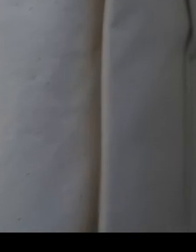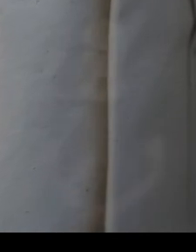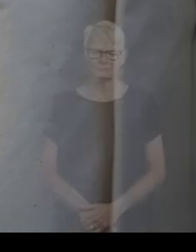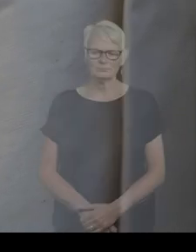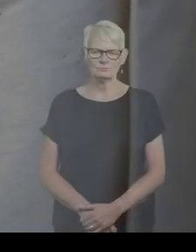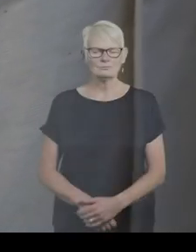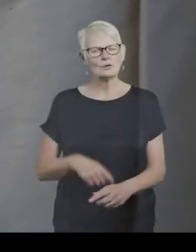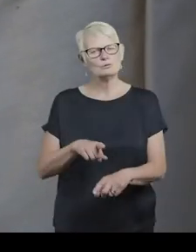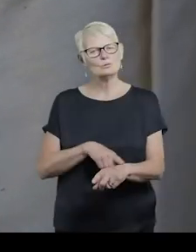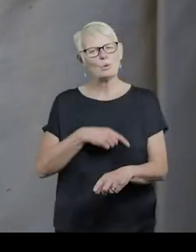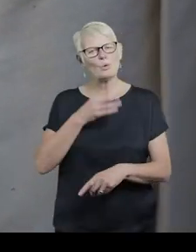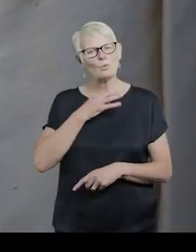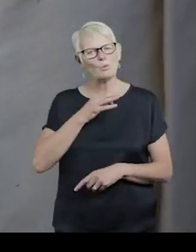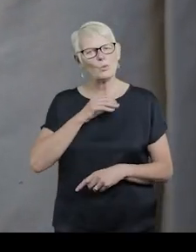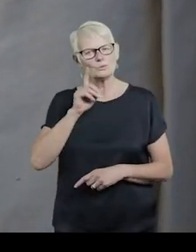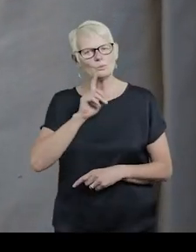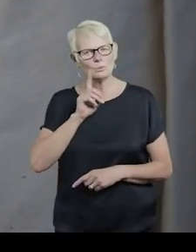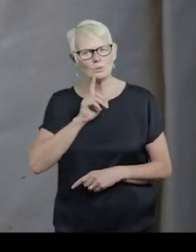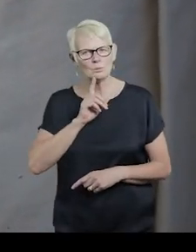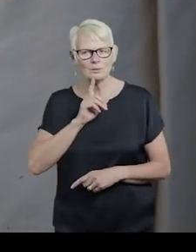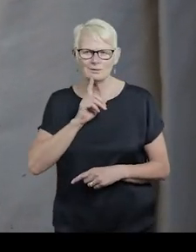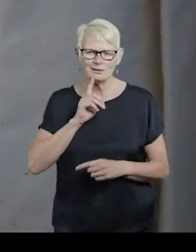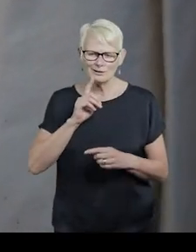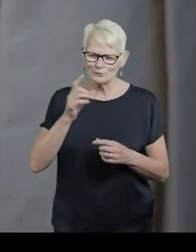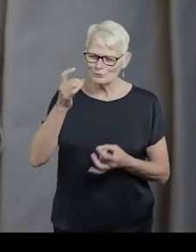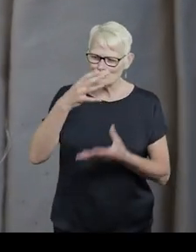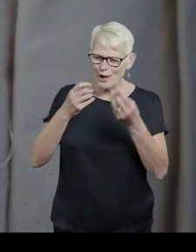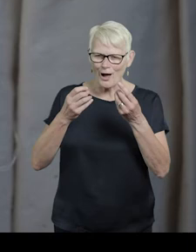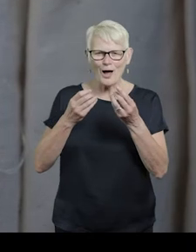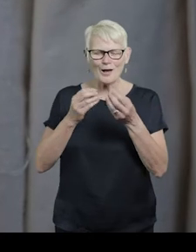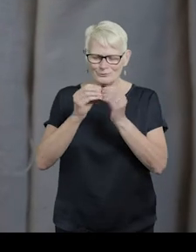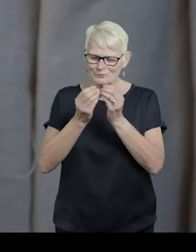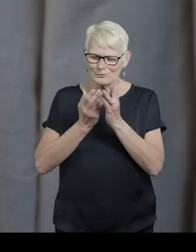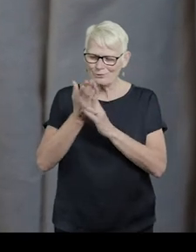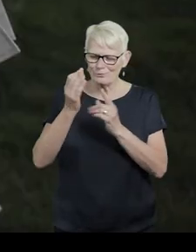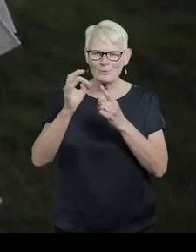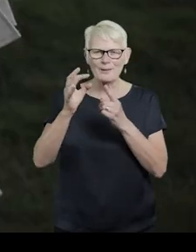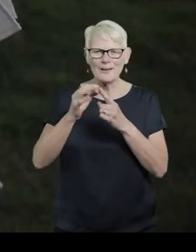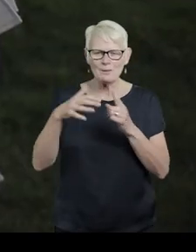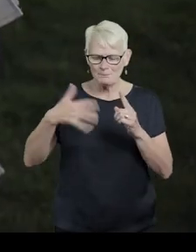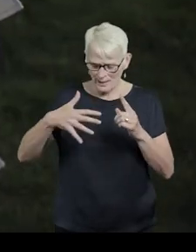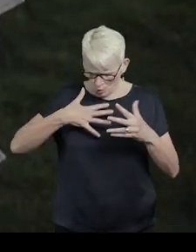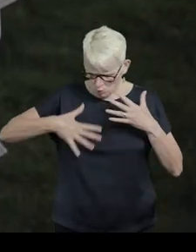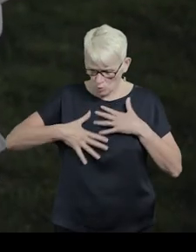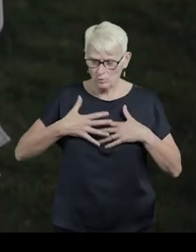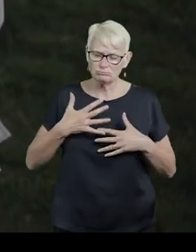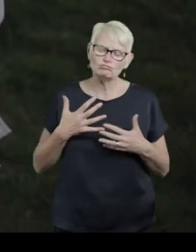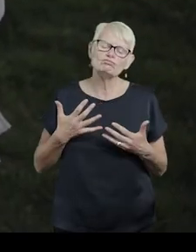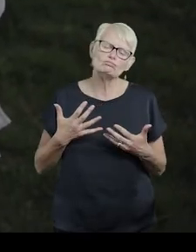Slow water woman. Stars origami. Pain wrought to precision.